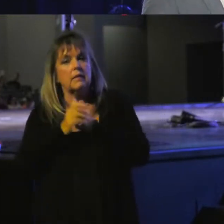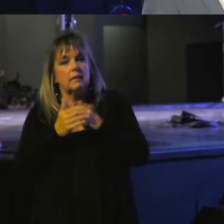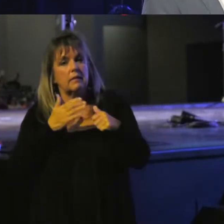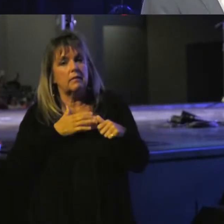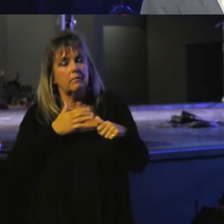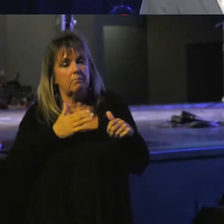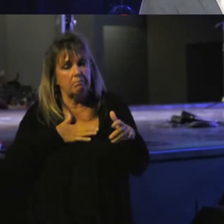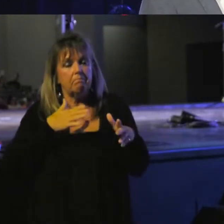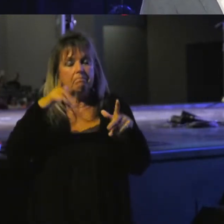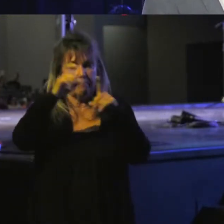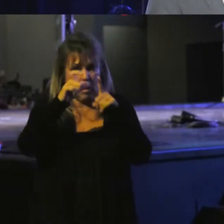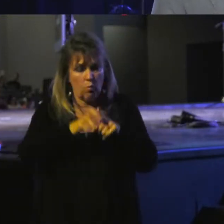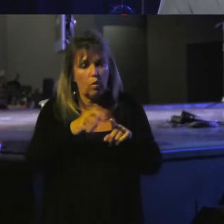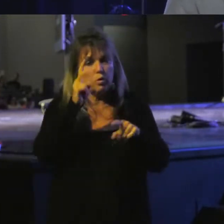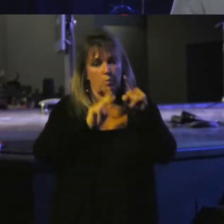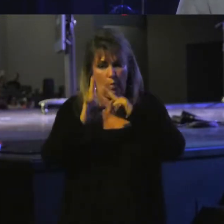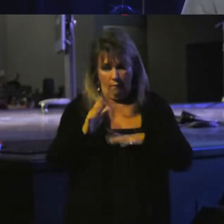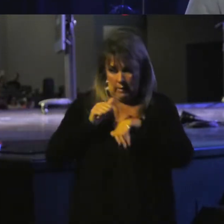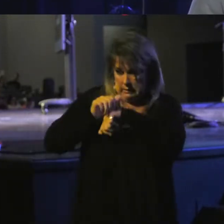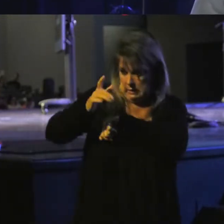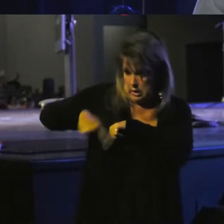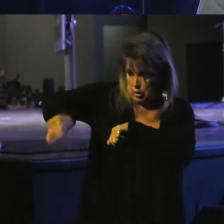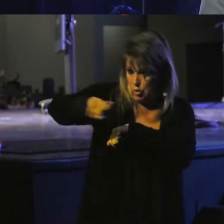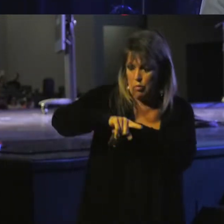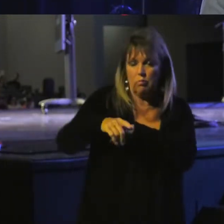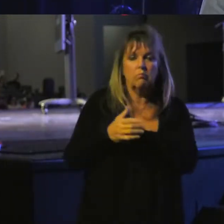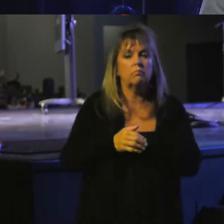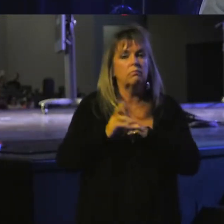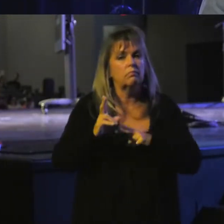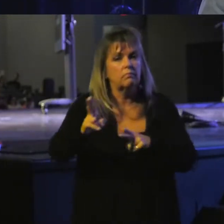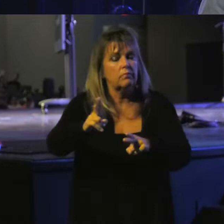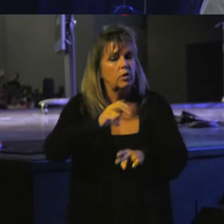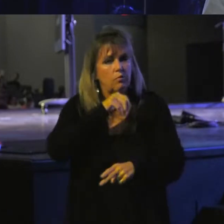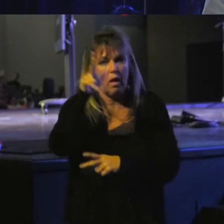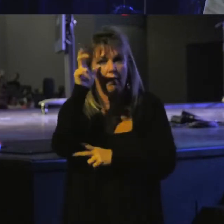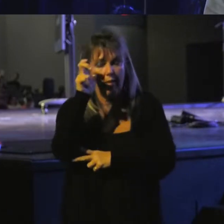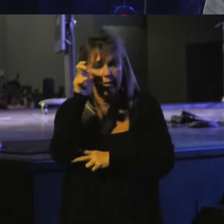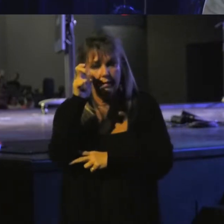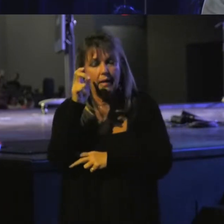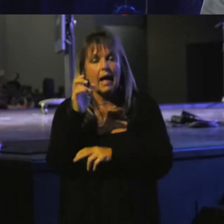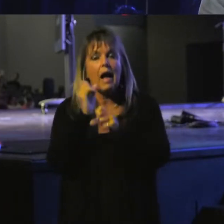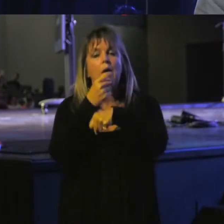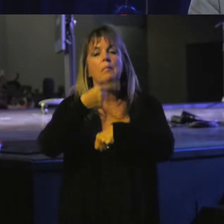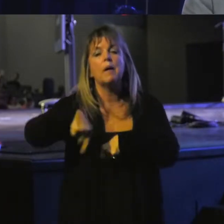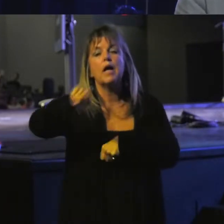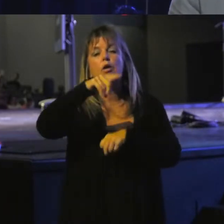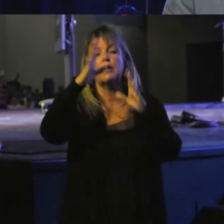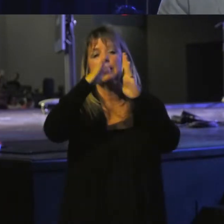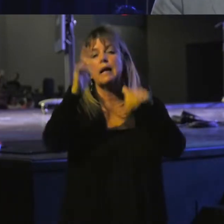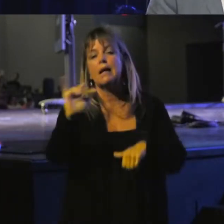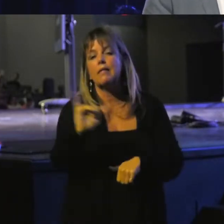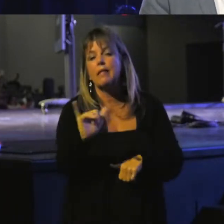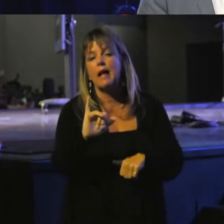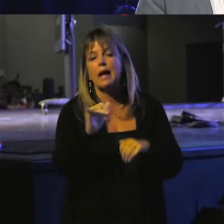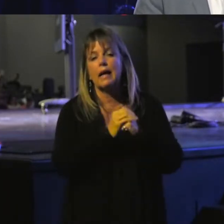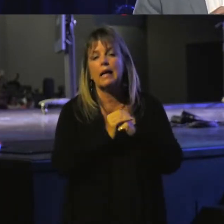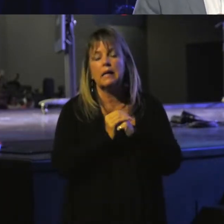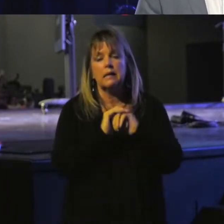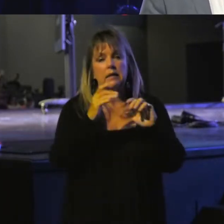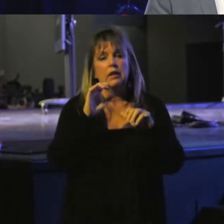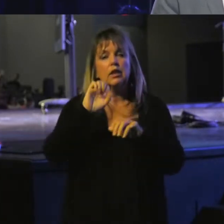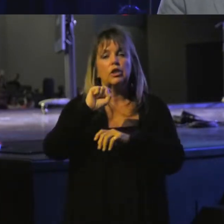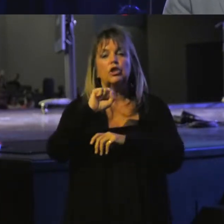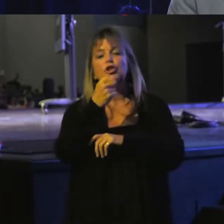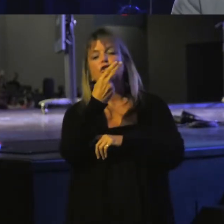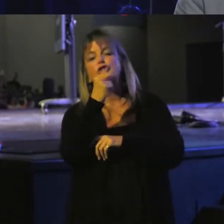my servants and the prophets whom I send to you urgently, though you have not listened, then I will make you this house like Shiloh, and I will